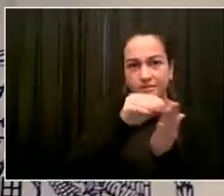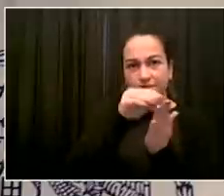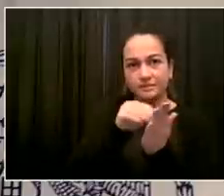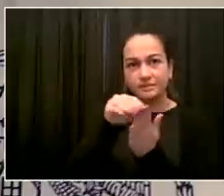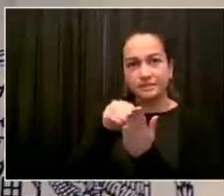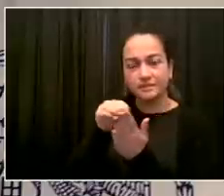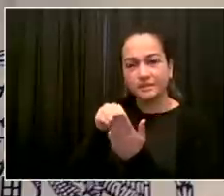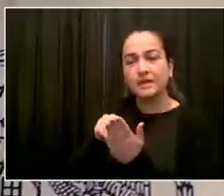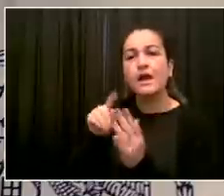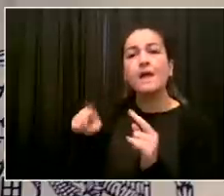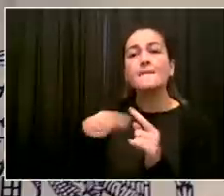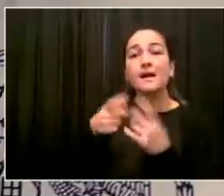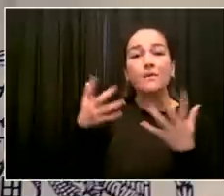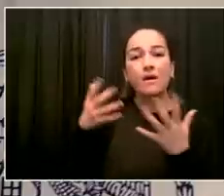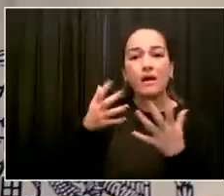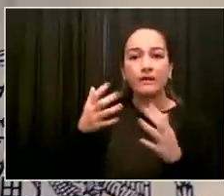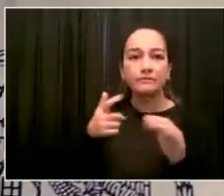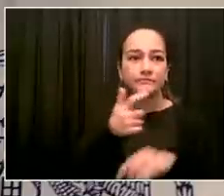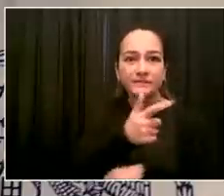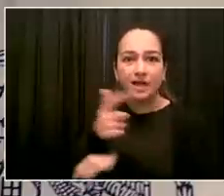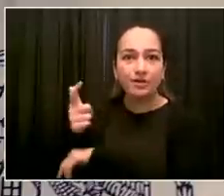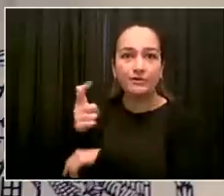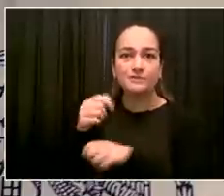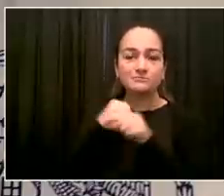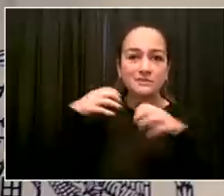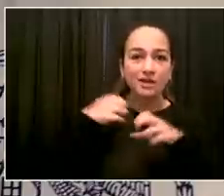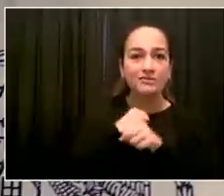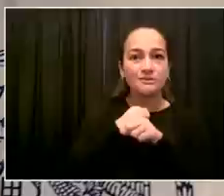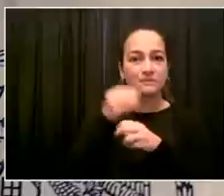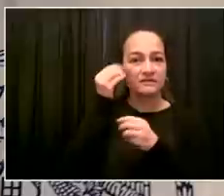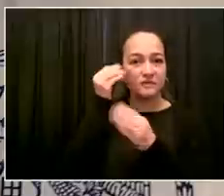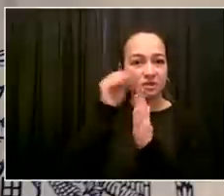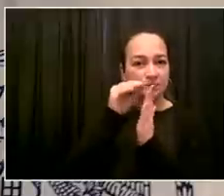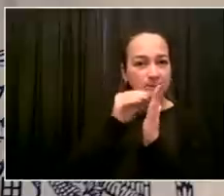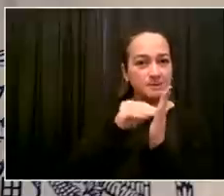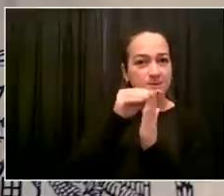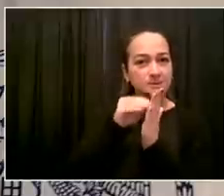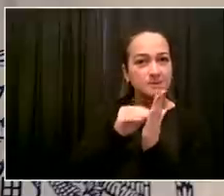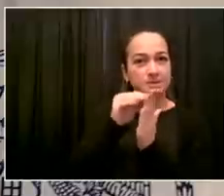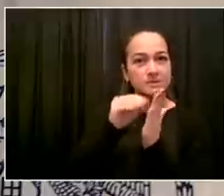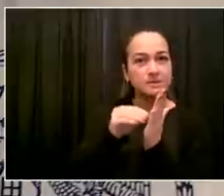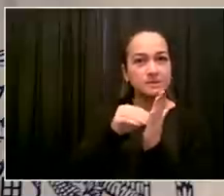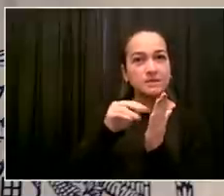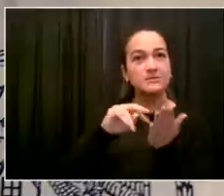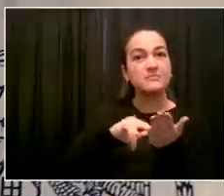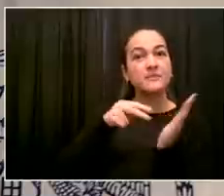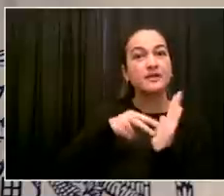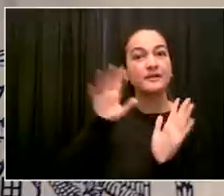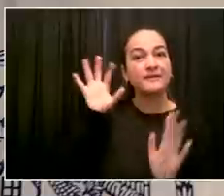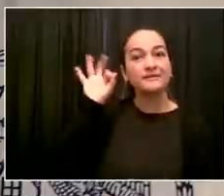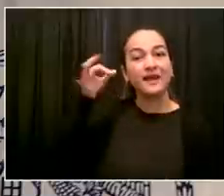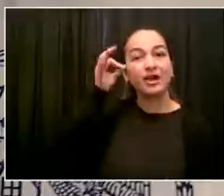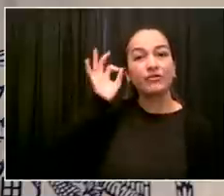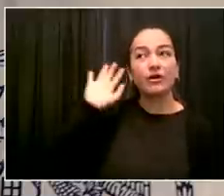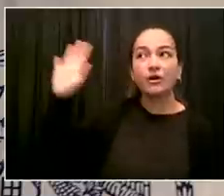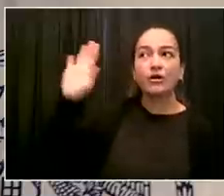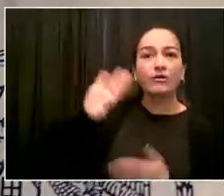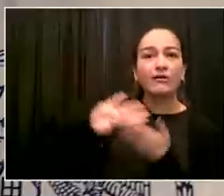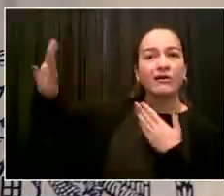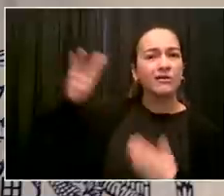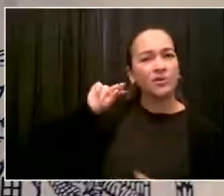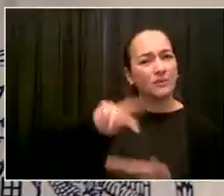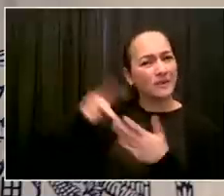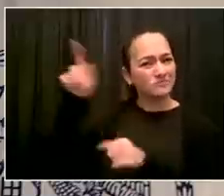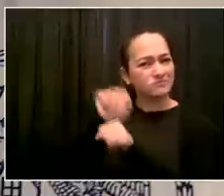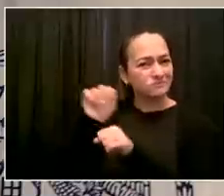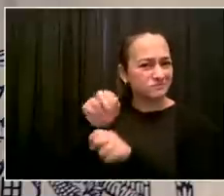good efforts happening, state, federal, international. But we needed our own perspective, given how important we are, how